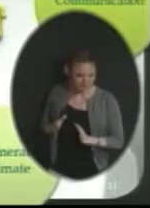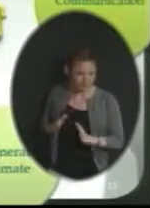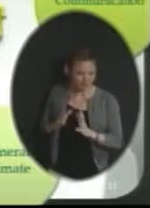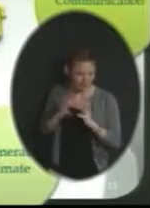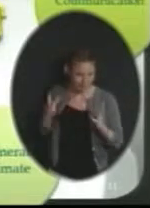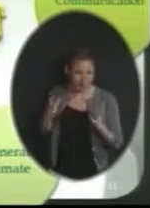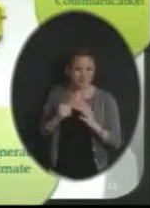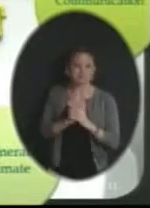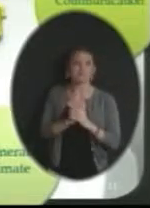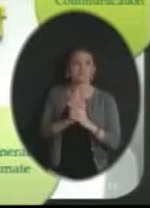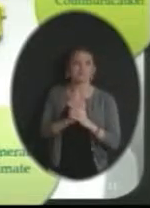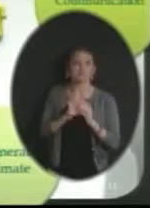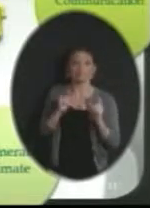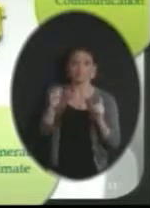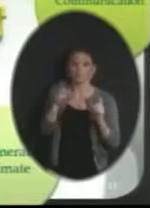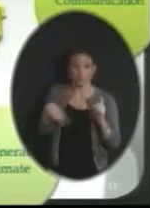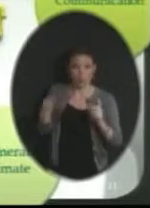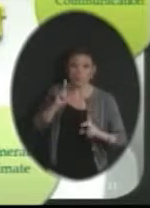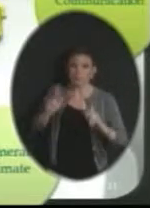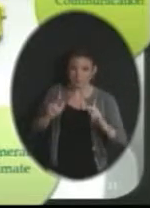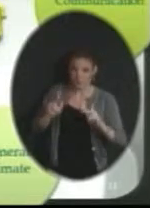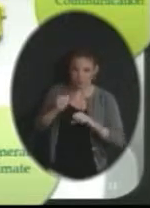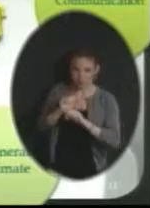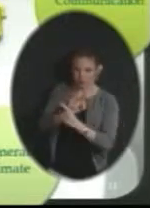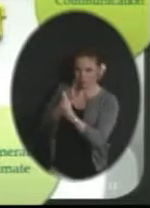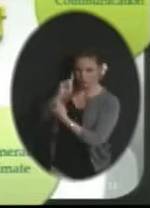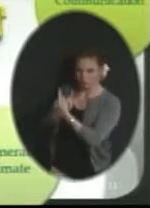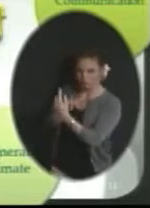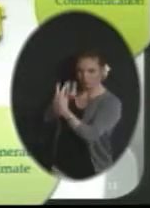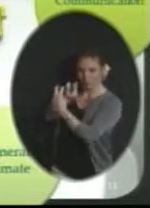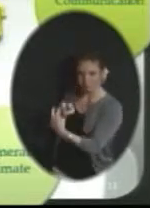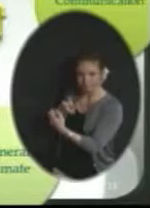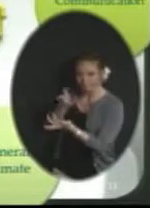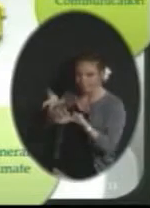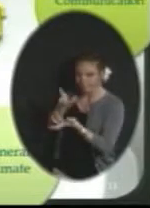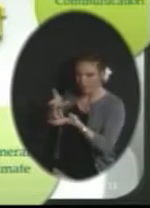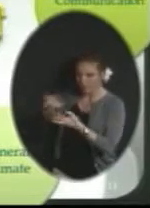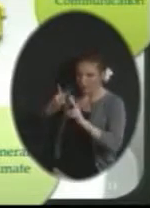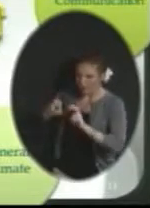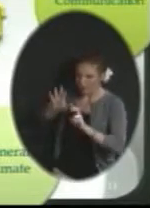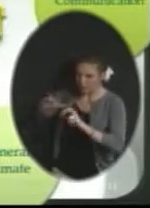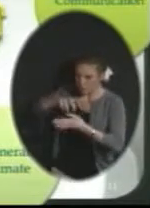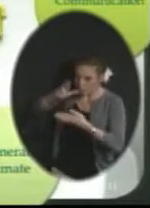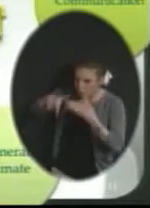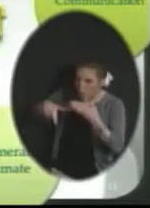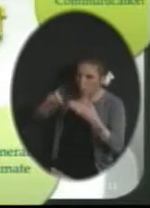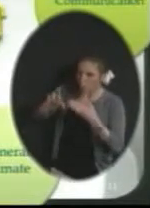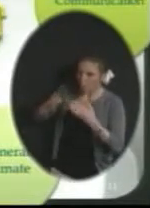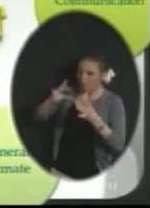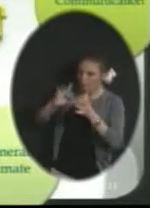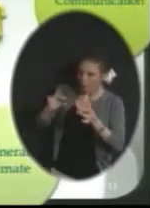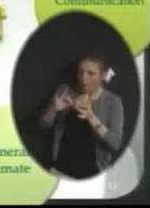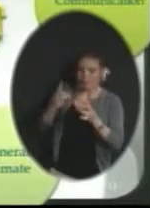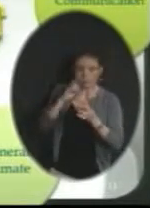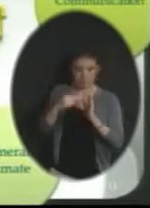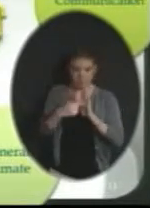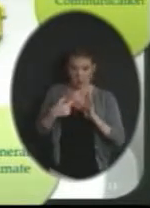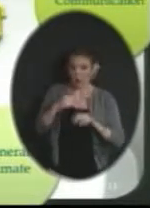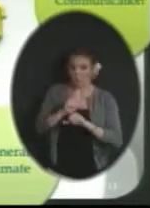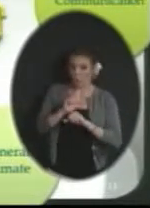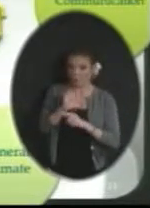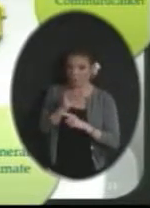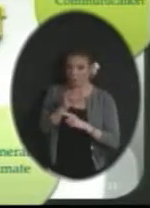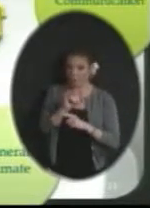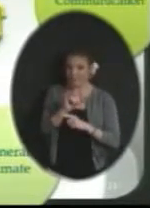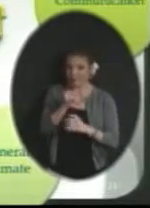individual to make sure that they've analyzed both the results and their comments for their particular school or their building. For example, I work with Cindy Galemore.